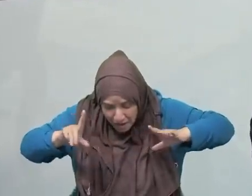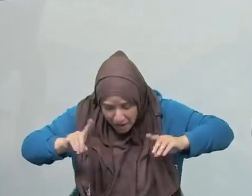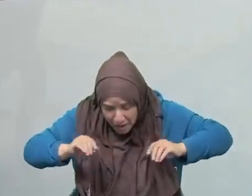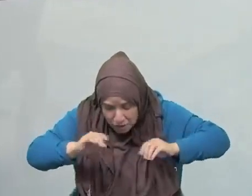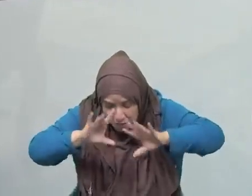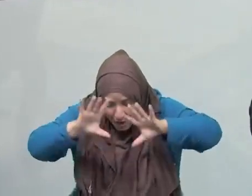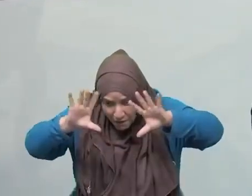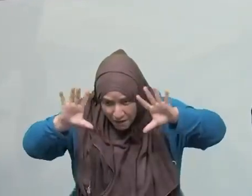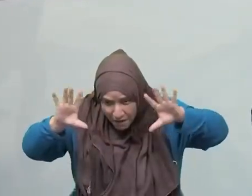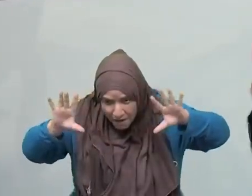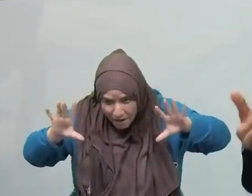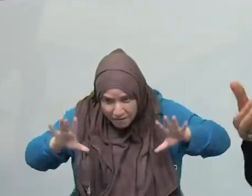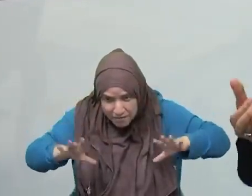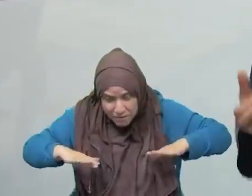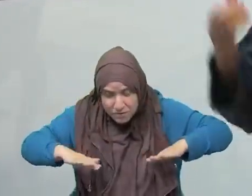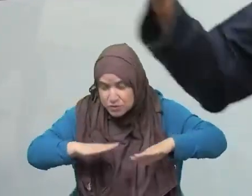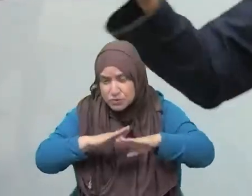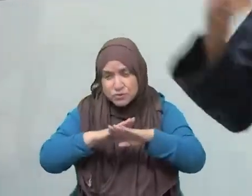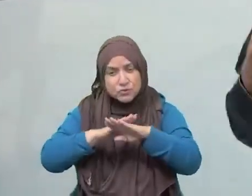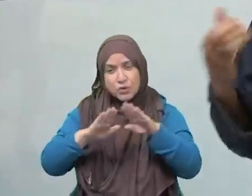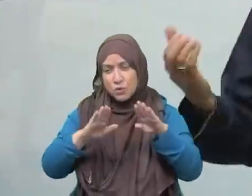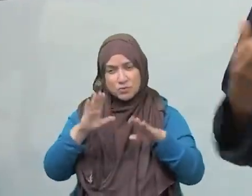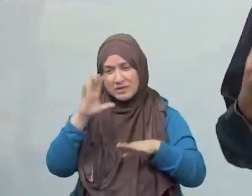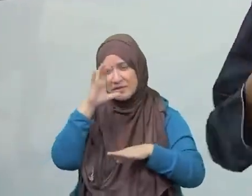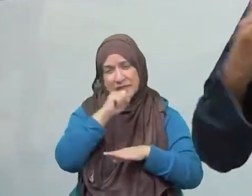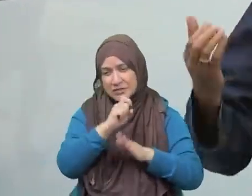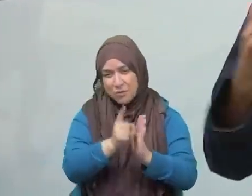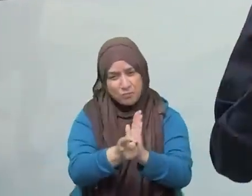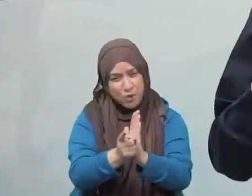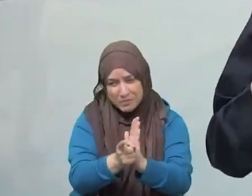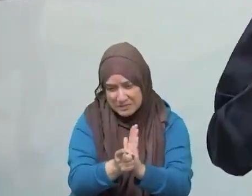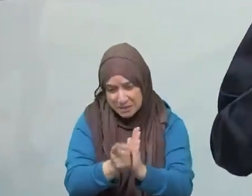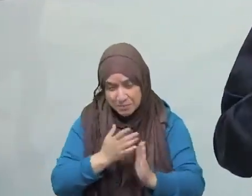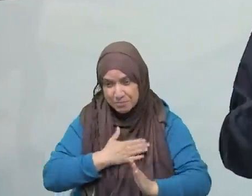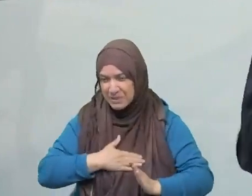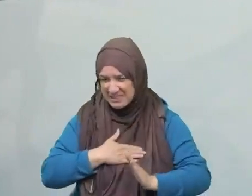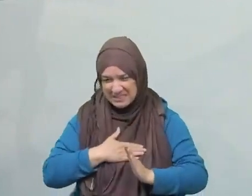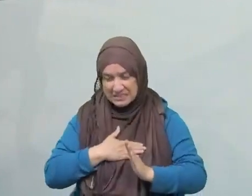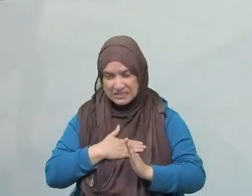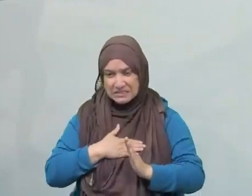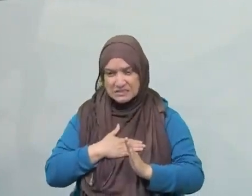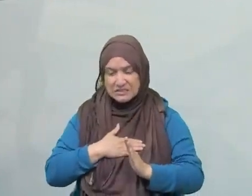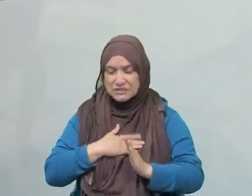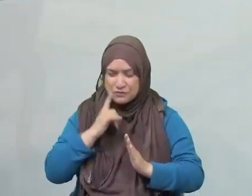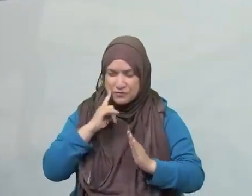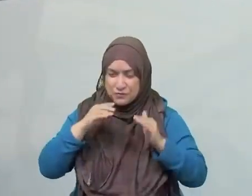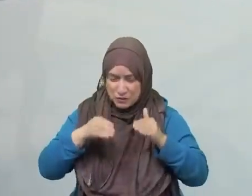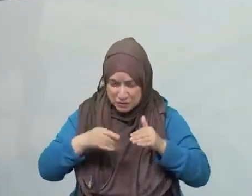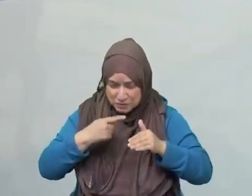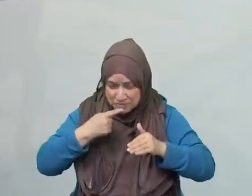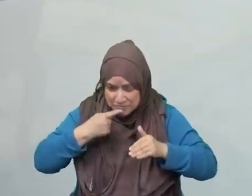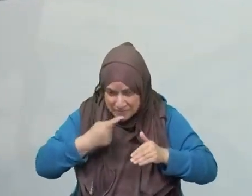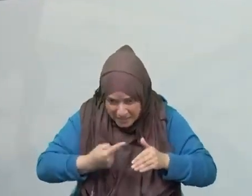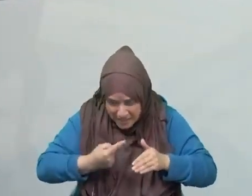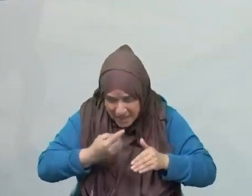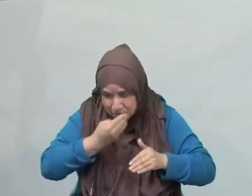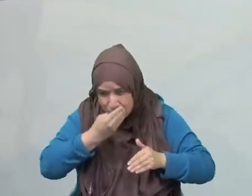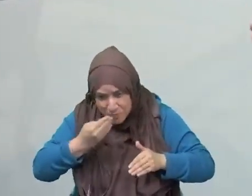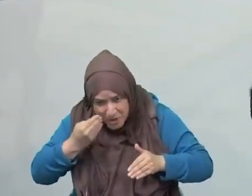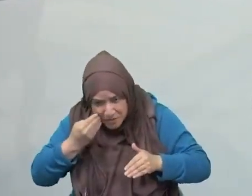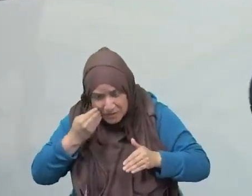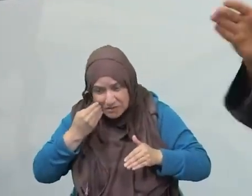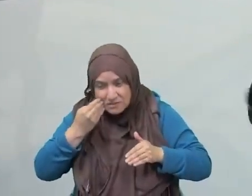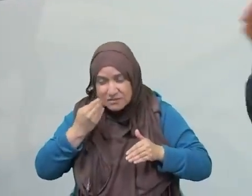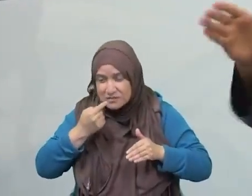moment. The point is, engage in one of those two things. And the fact that if you saw the Prophet salallahu alayhi wasalam on a particular night, you didn't